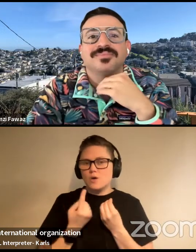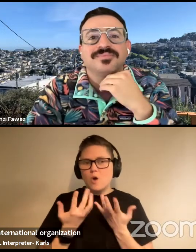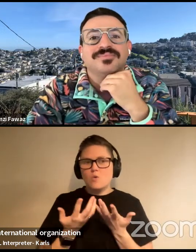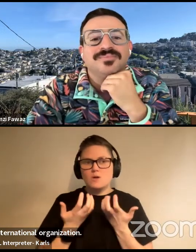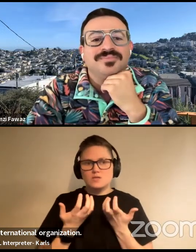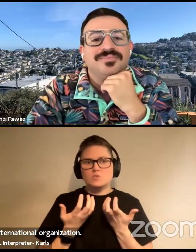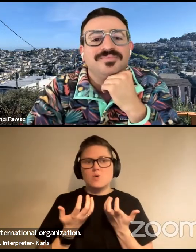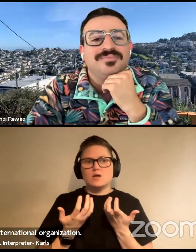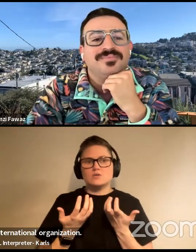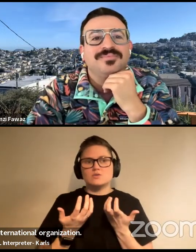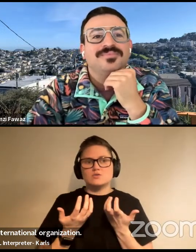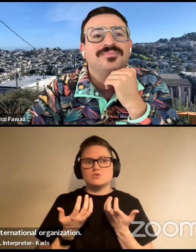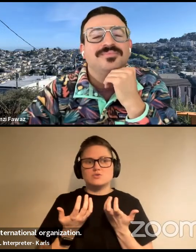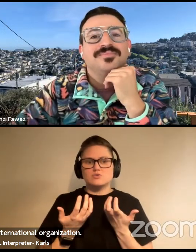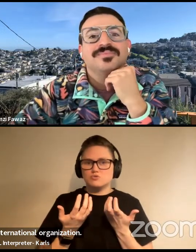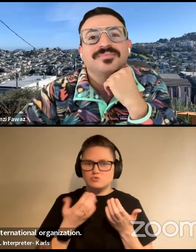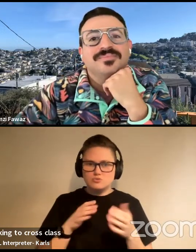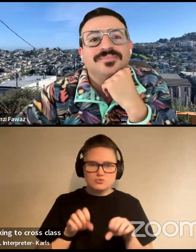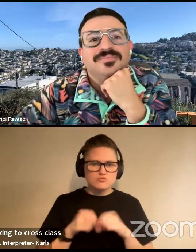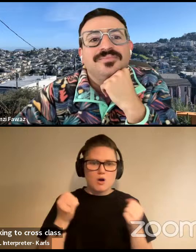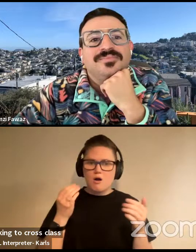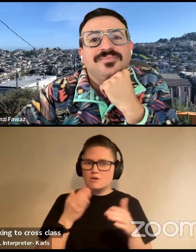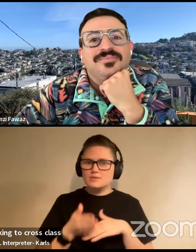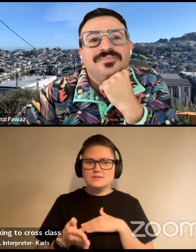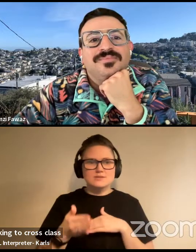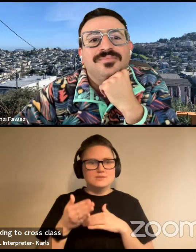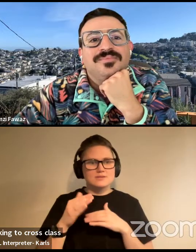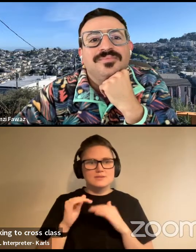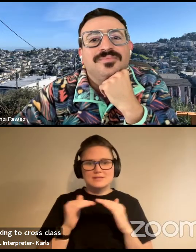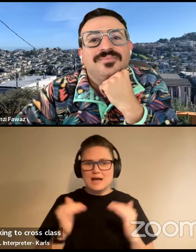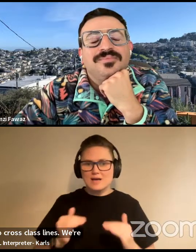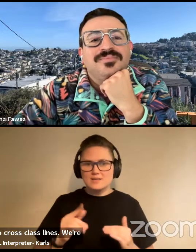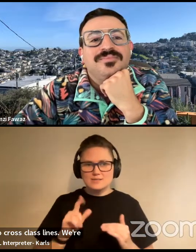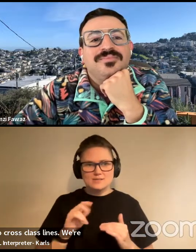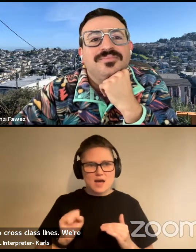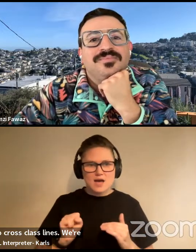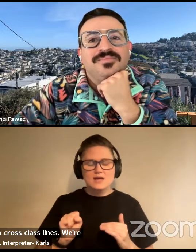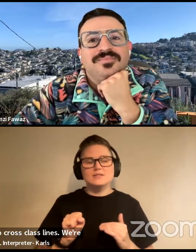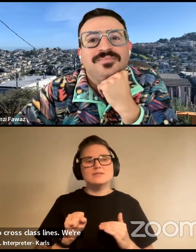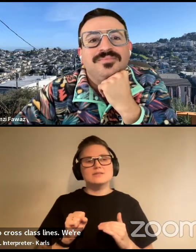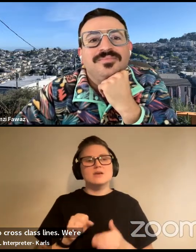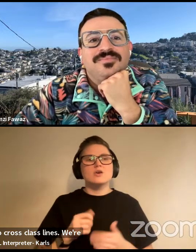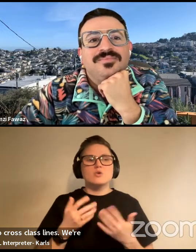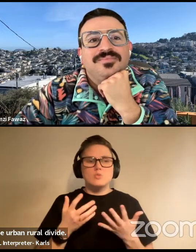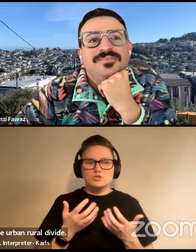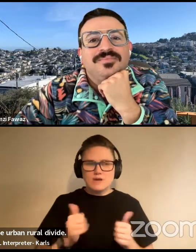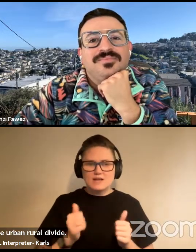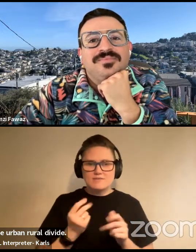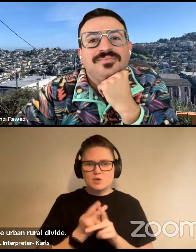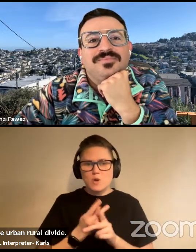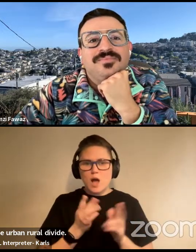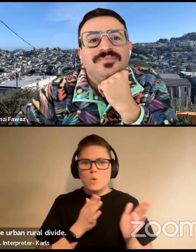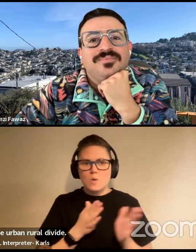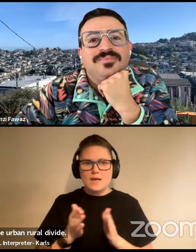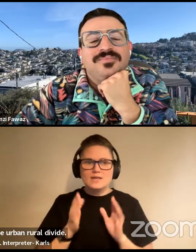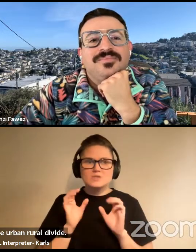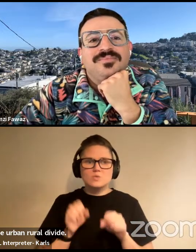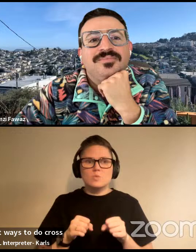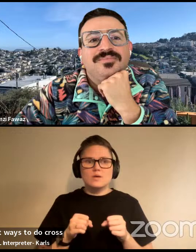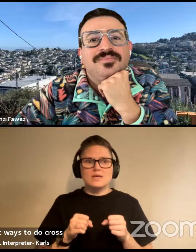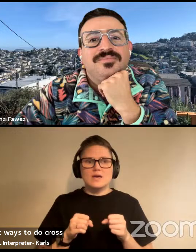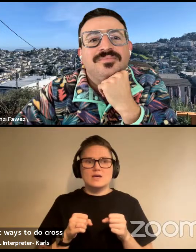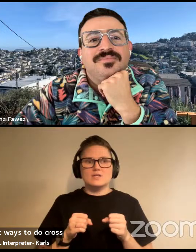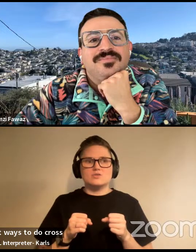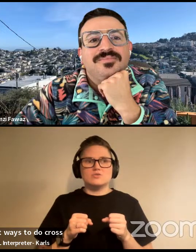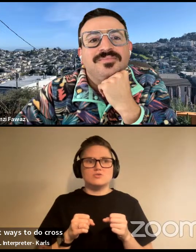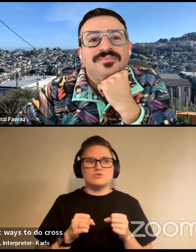class lines. We're always looking to cross the urban rural divide. We're trying to figure out ways to do cross institutional